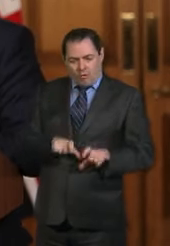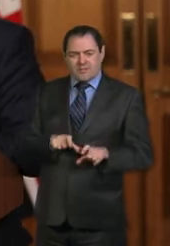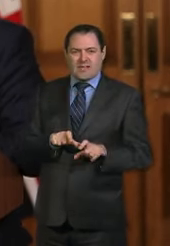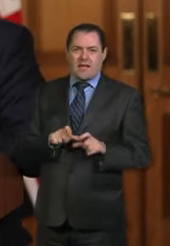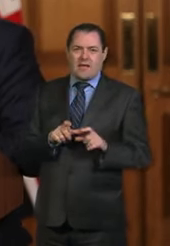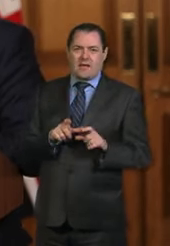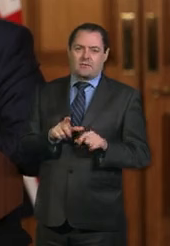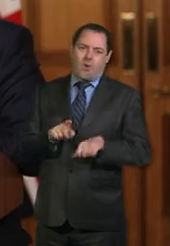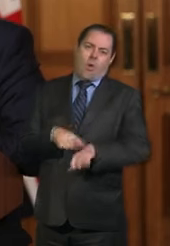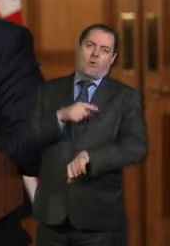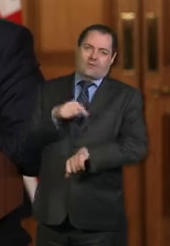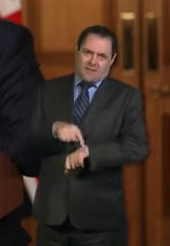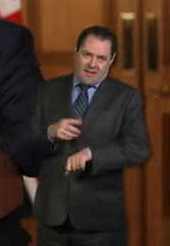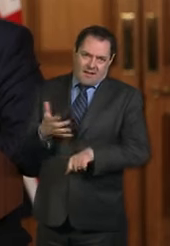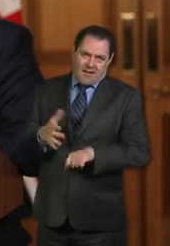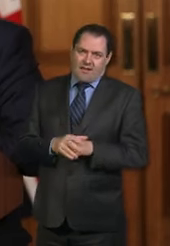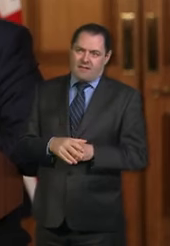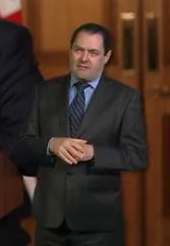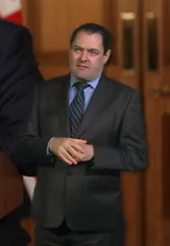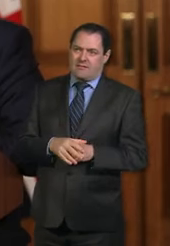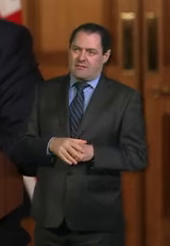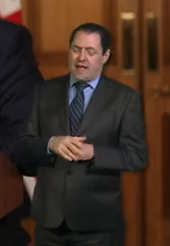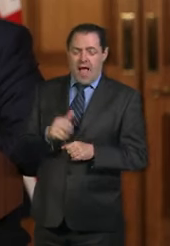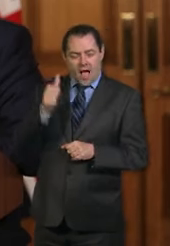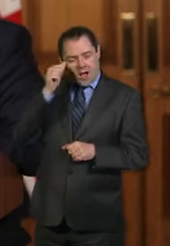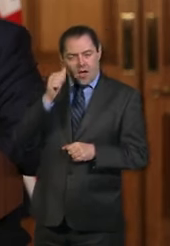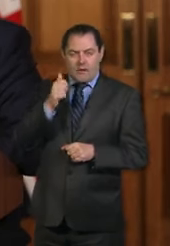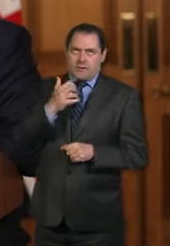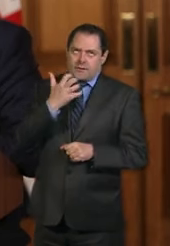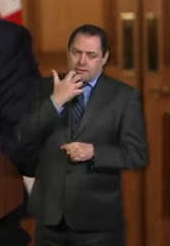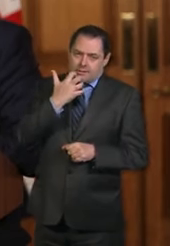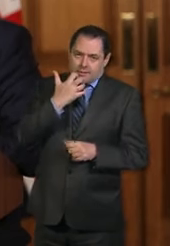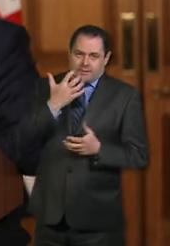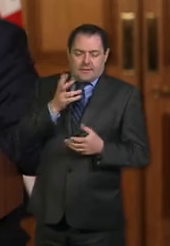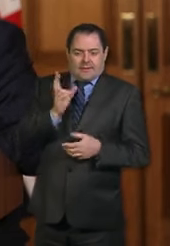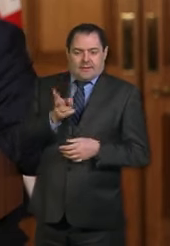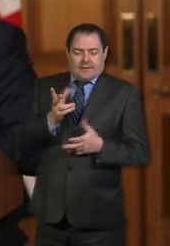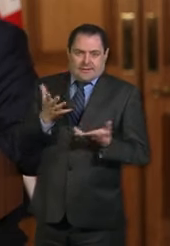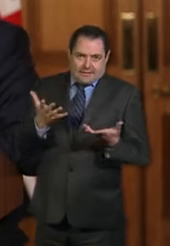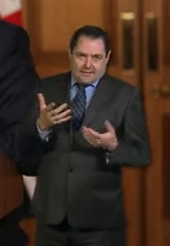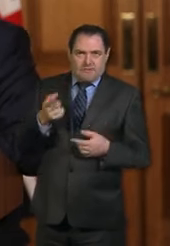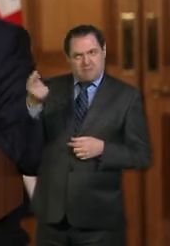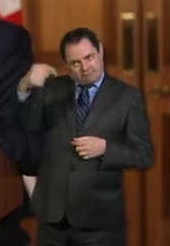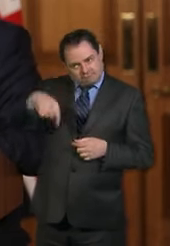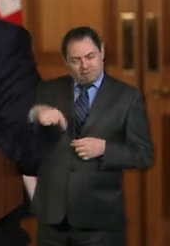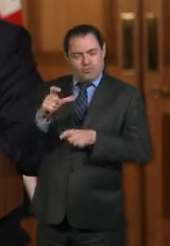just, I know it's an imposition, but we've really got to defeat this virus. But we want you back.